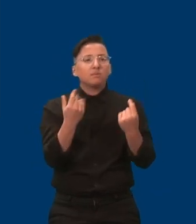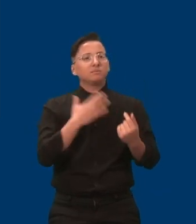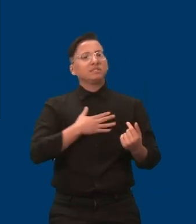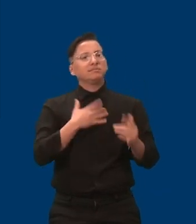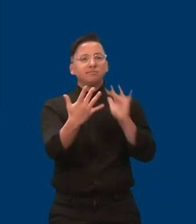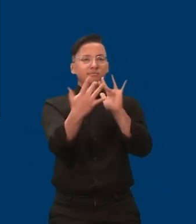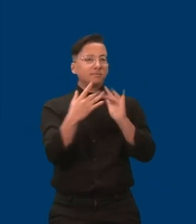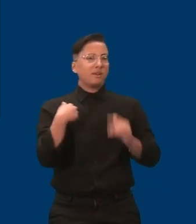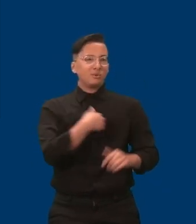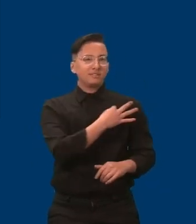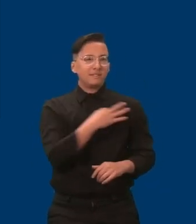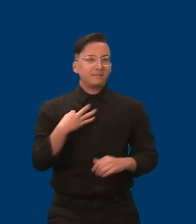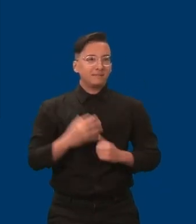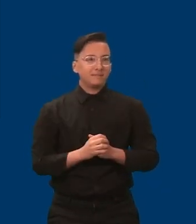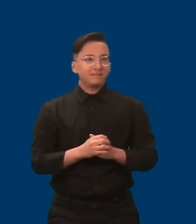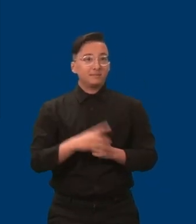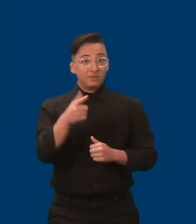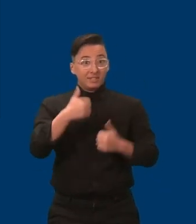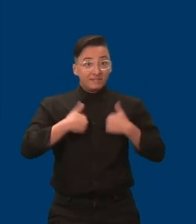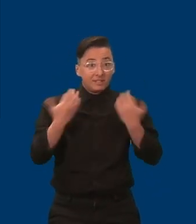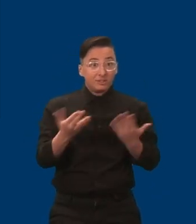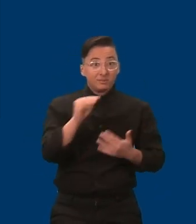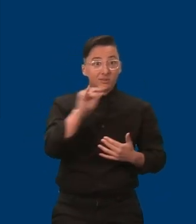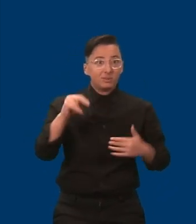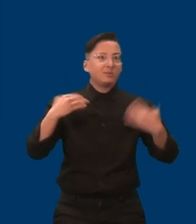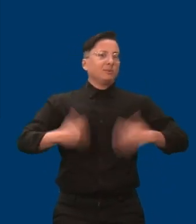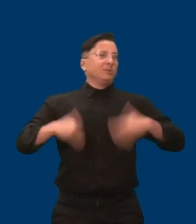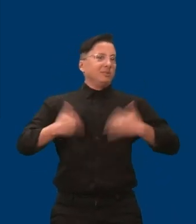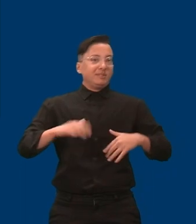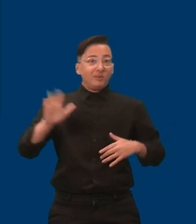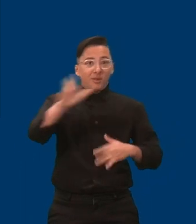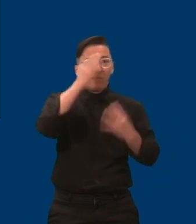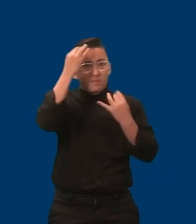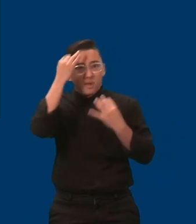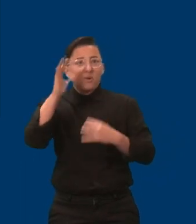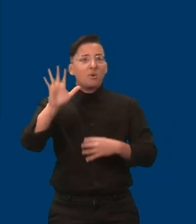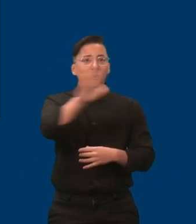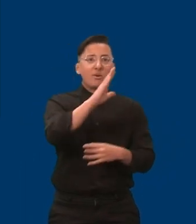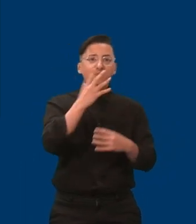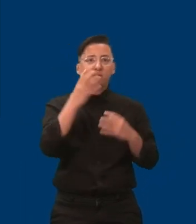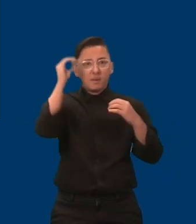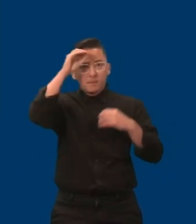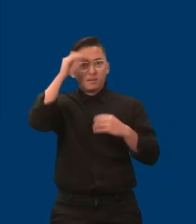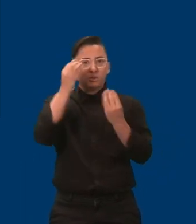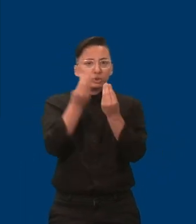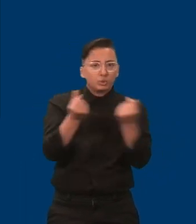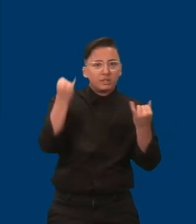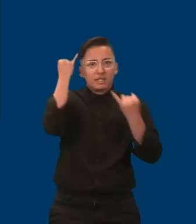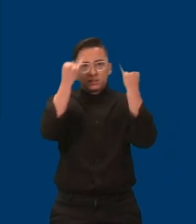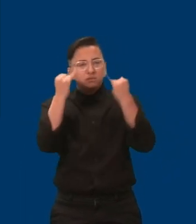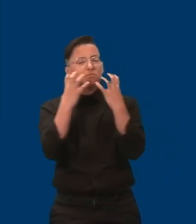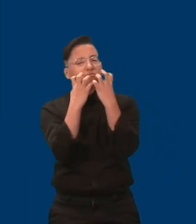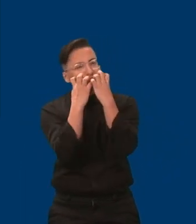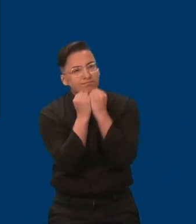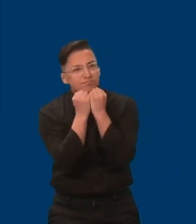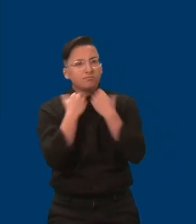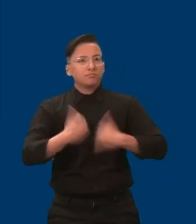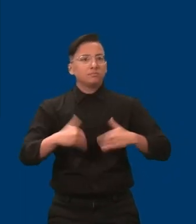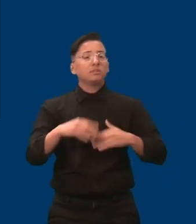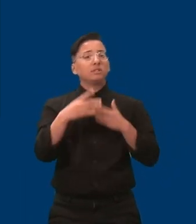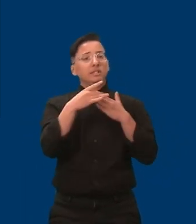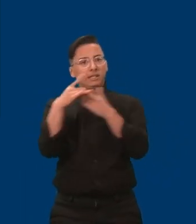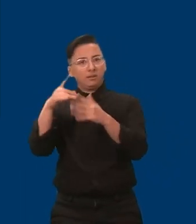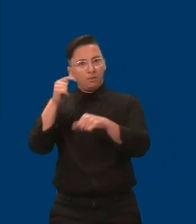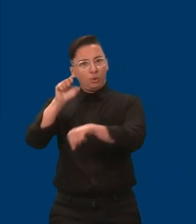of Minnesota, your voices and opinions are crucial to the council to guide the work of Minnesota's